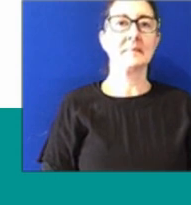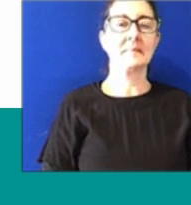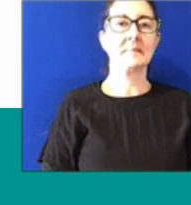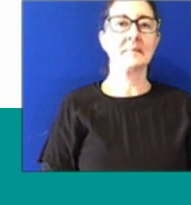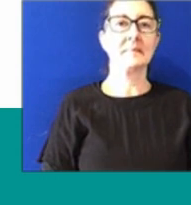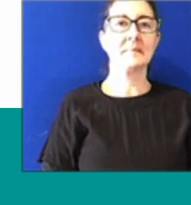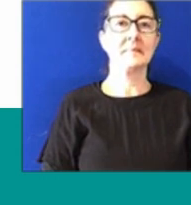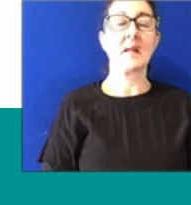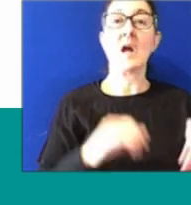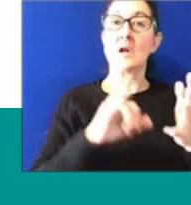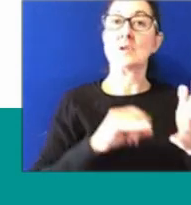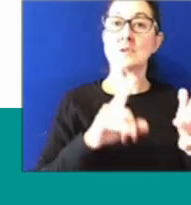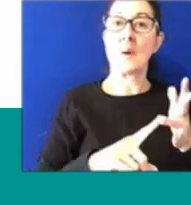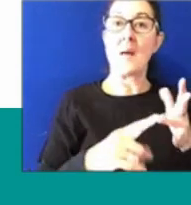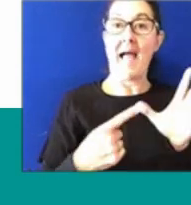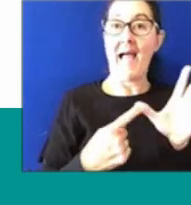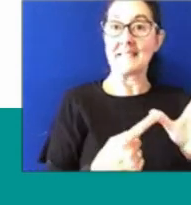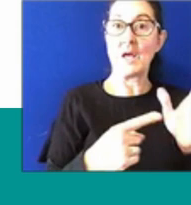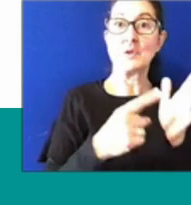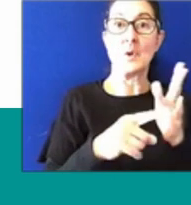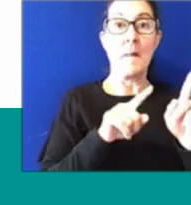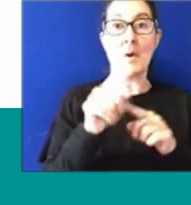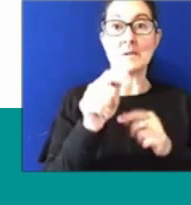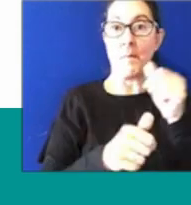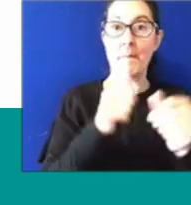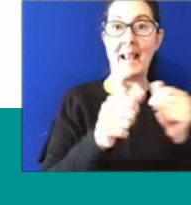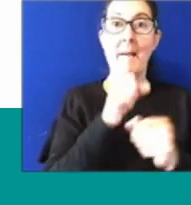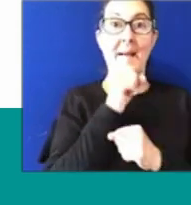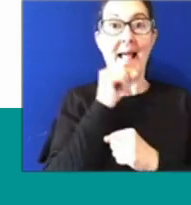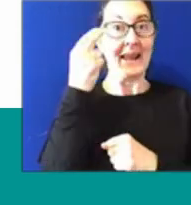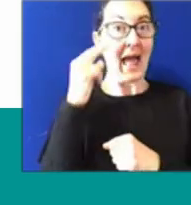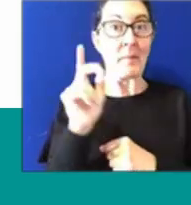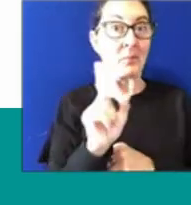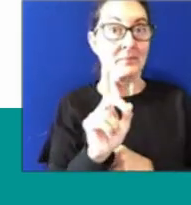So the answer to the most popular male name is David.